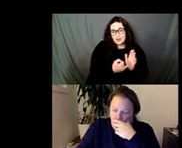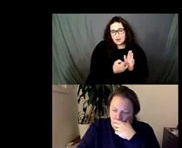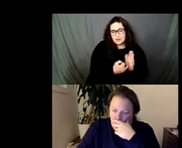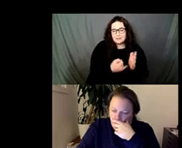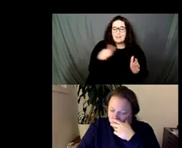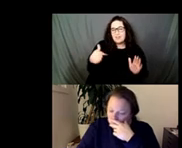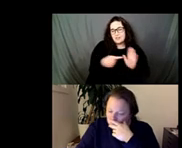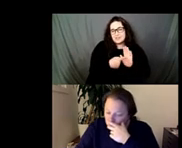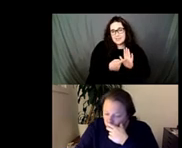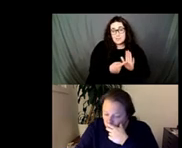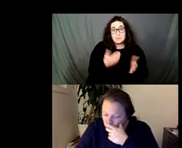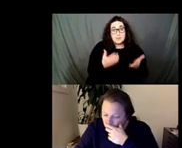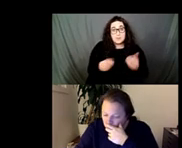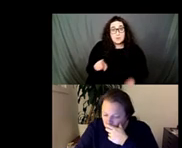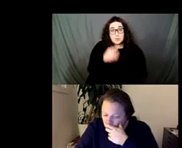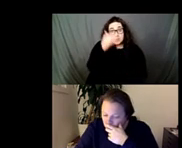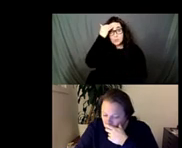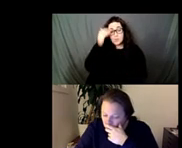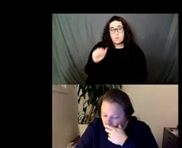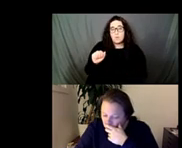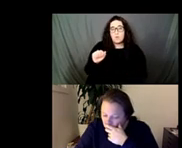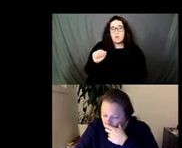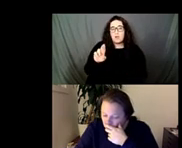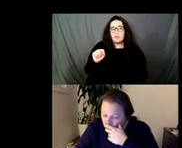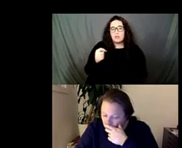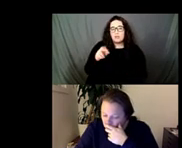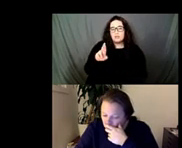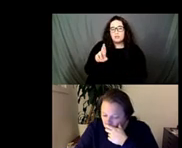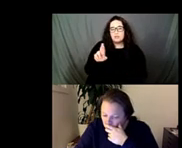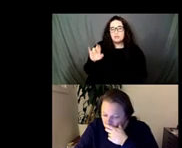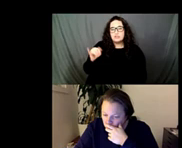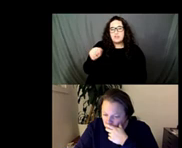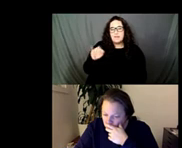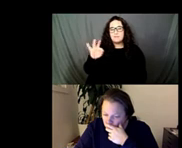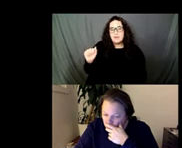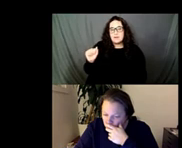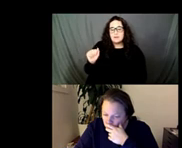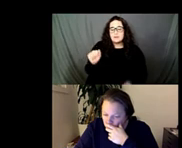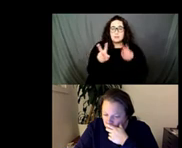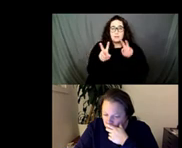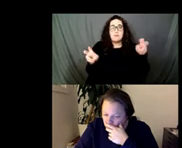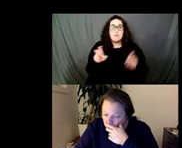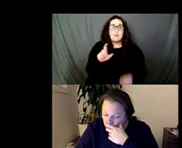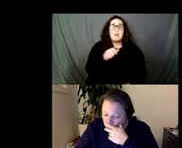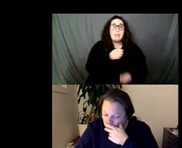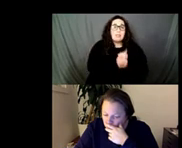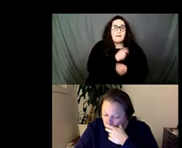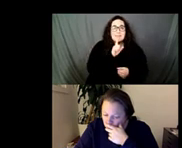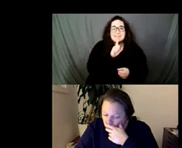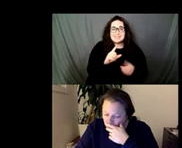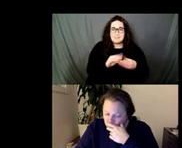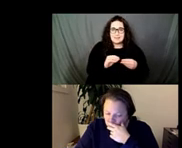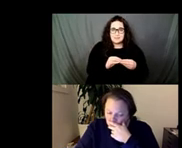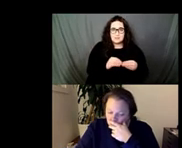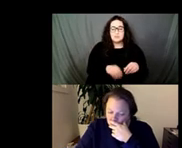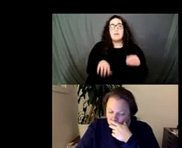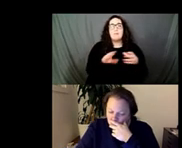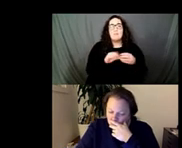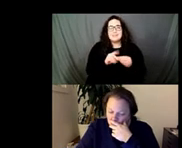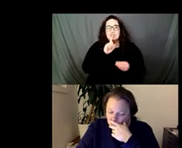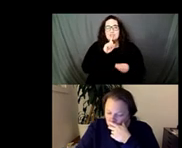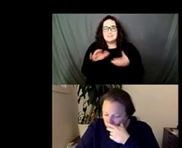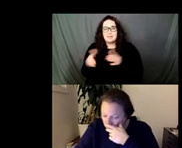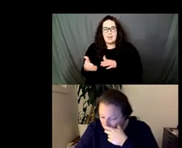influential work by author jaffa um called love is the message the message is death um which is a film piece um that sort of engages